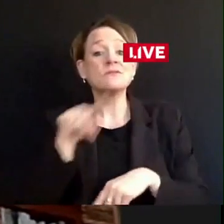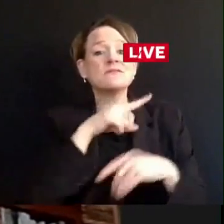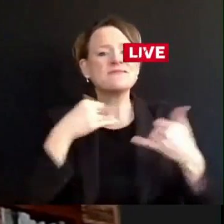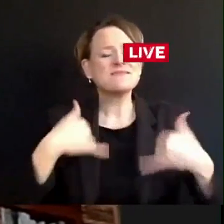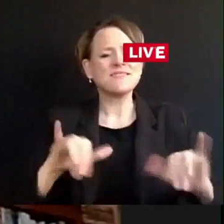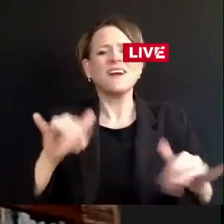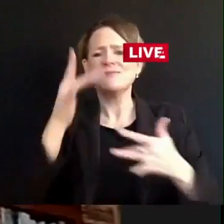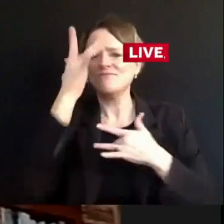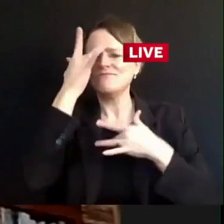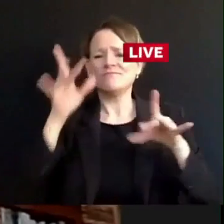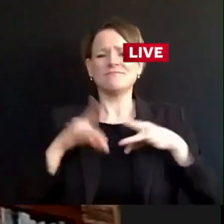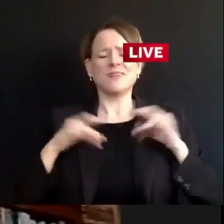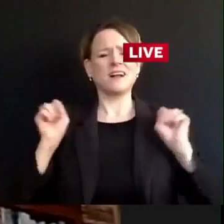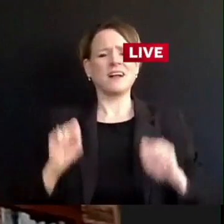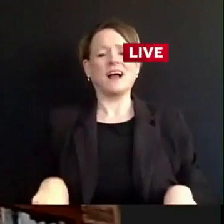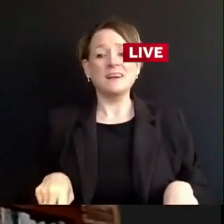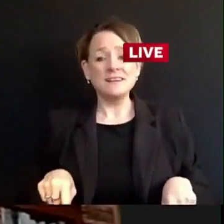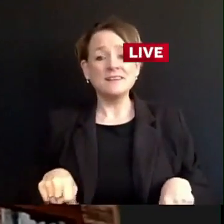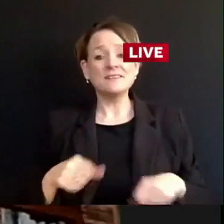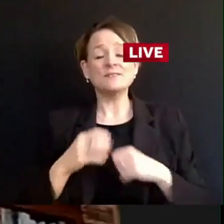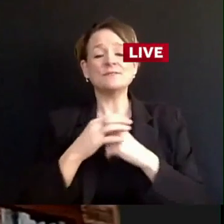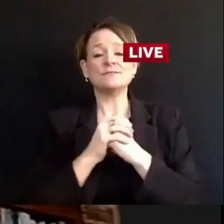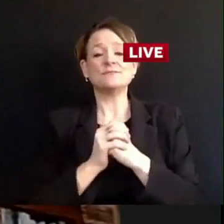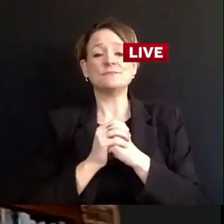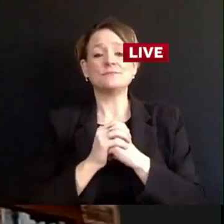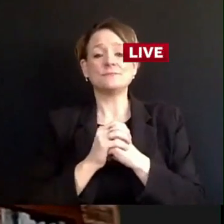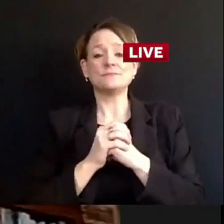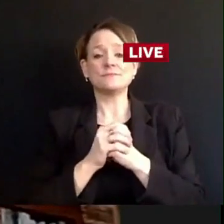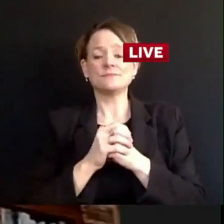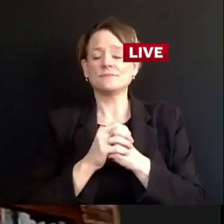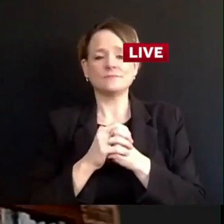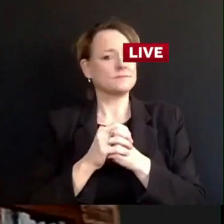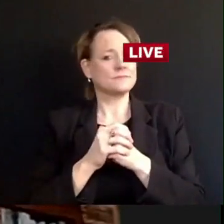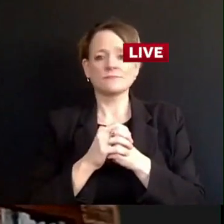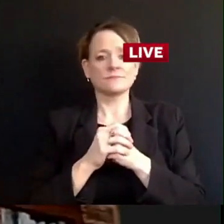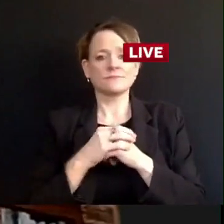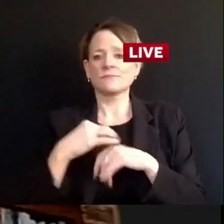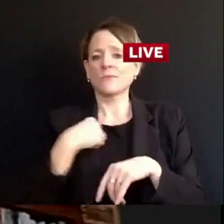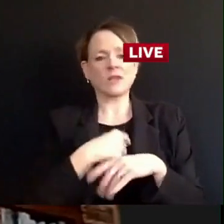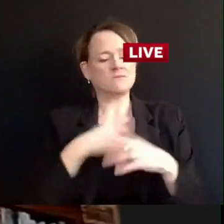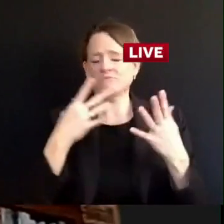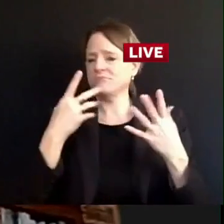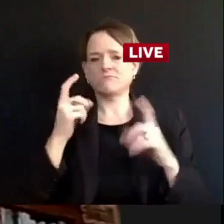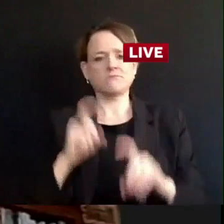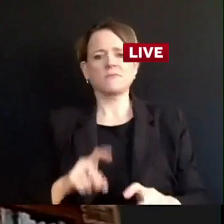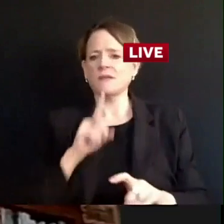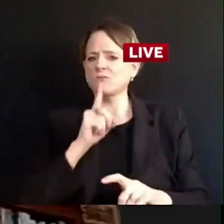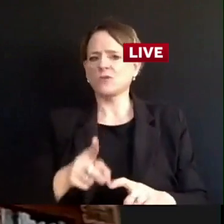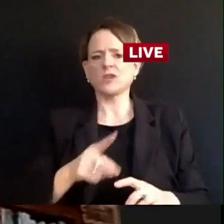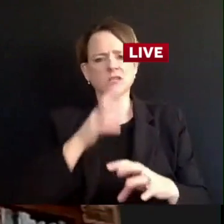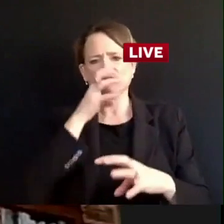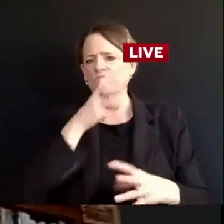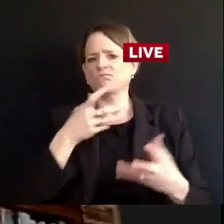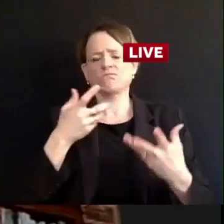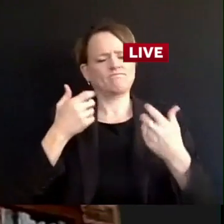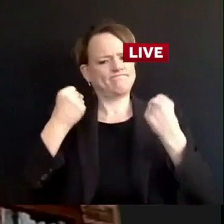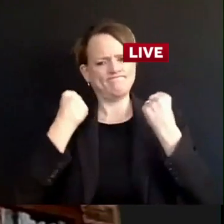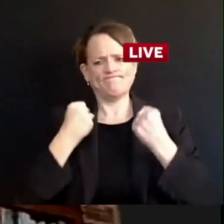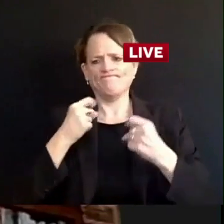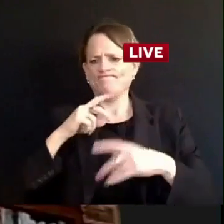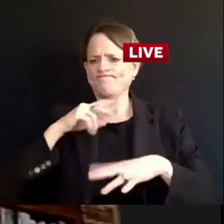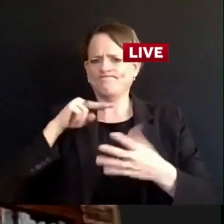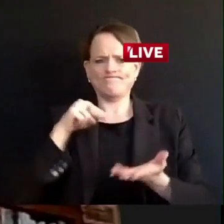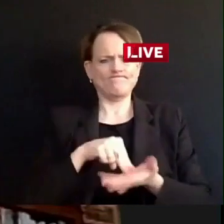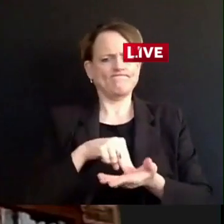don't do very aggressive things to slow the spread, is that this could continue and get worse. But I think it's so important that we